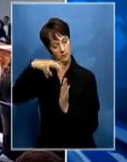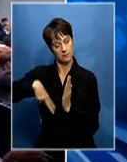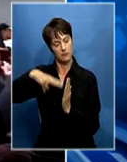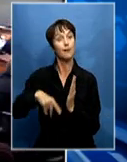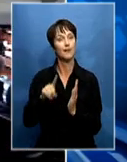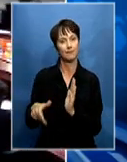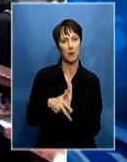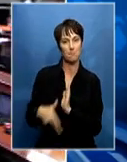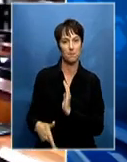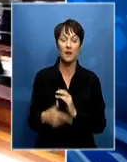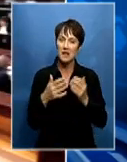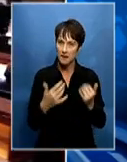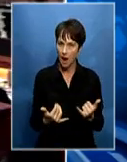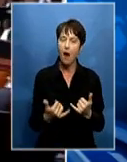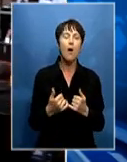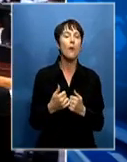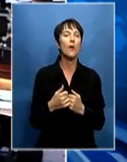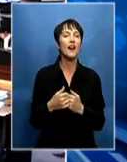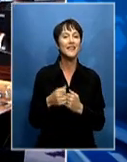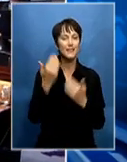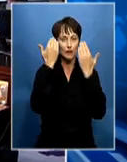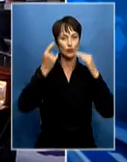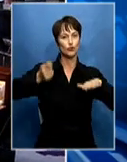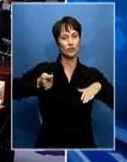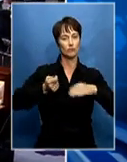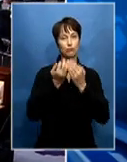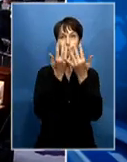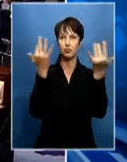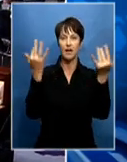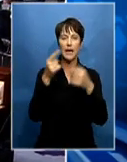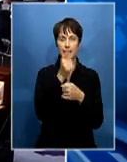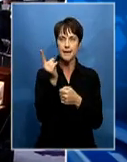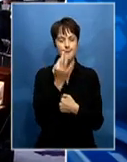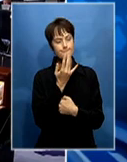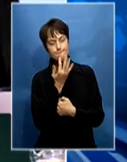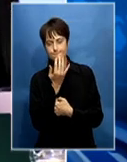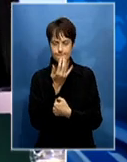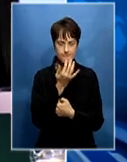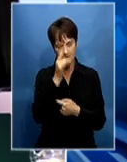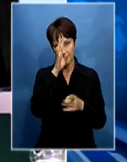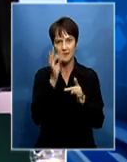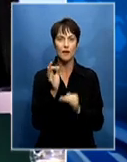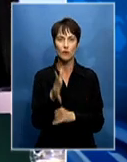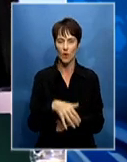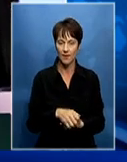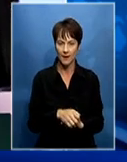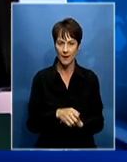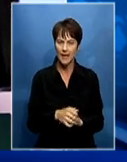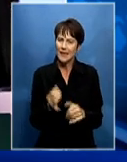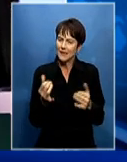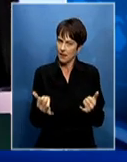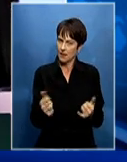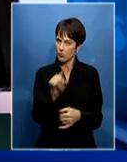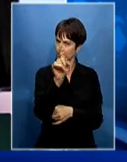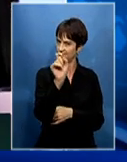top judges had the various arguments and weighed in on matters seeking greater clarity. What is the spread of